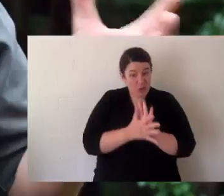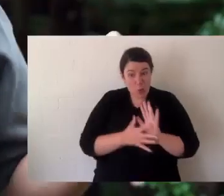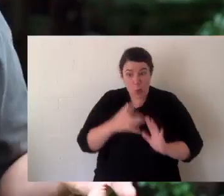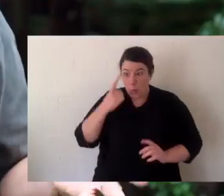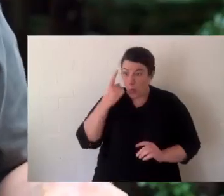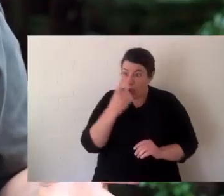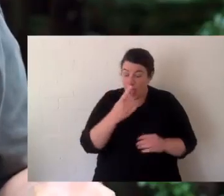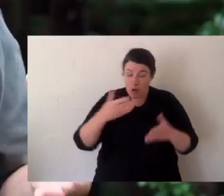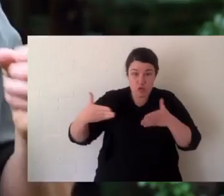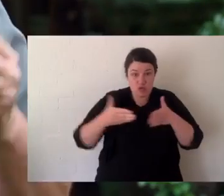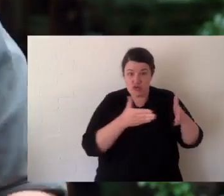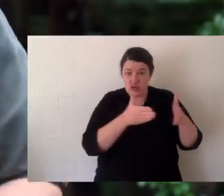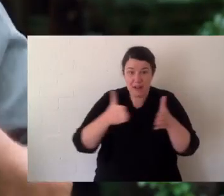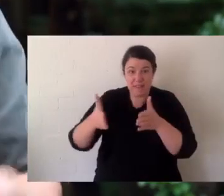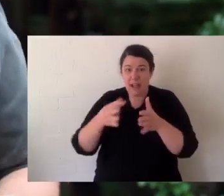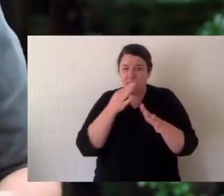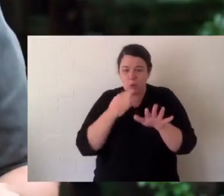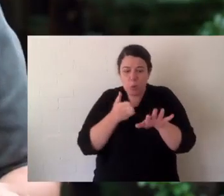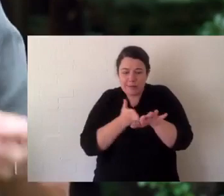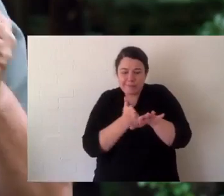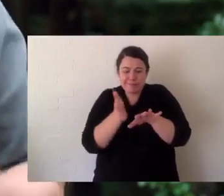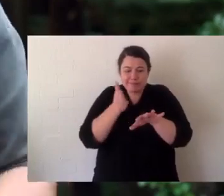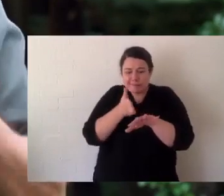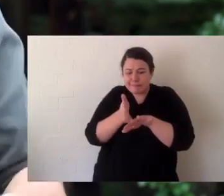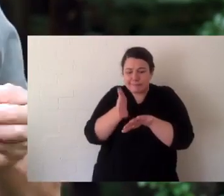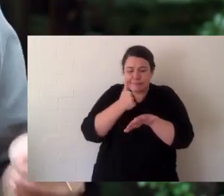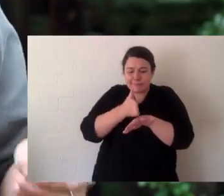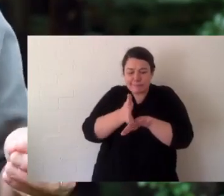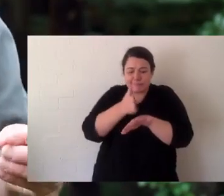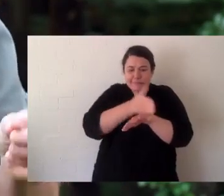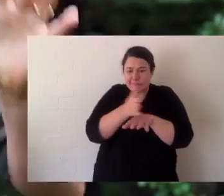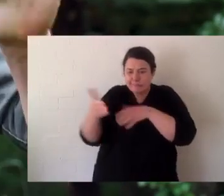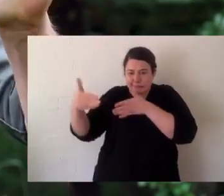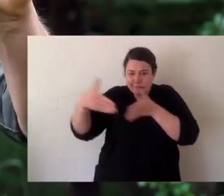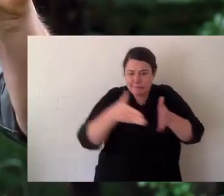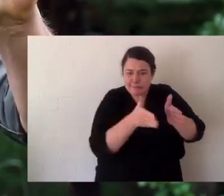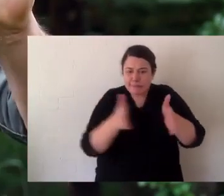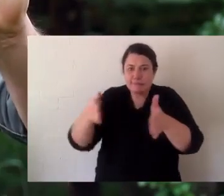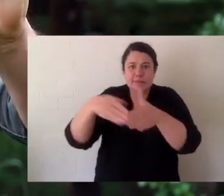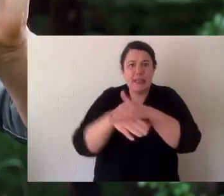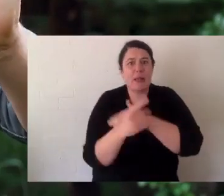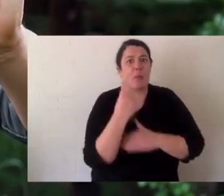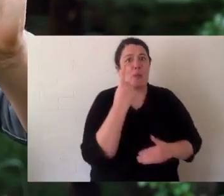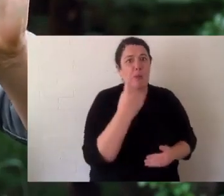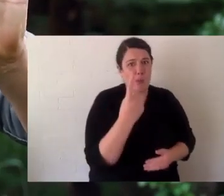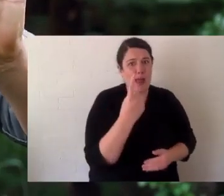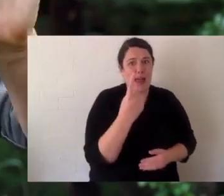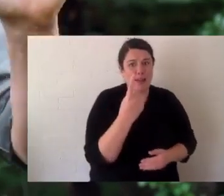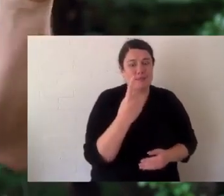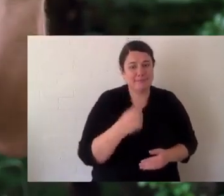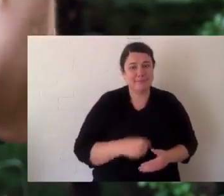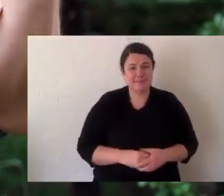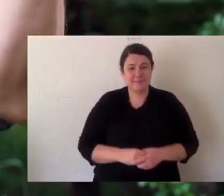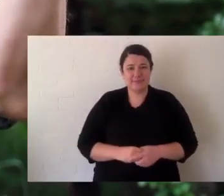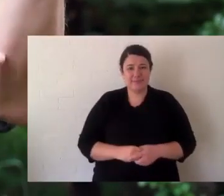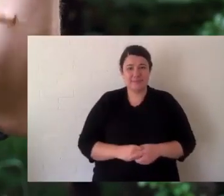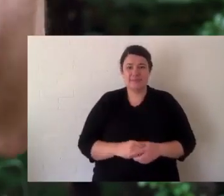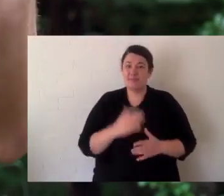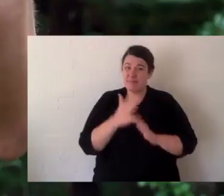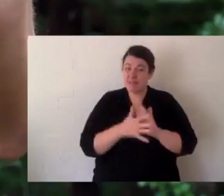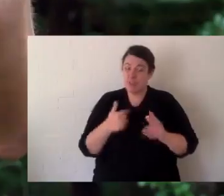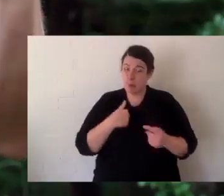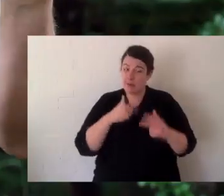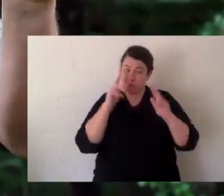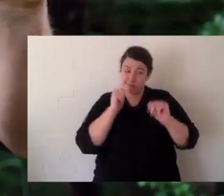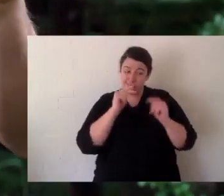Manning River Turtles are only found in one river system. Now there's a few creeks that they live in at the top of that